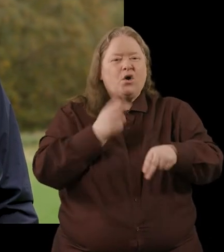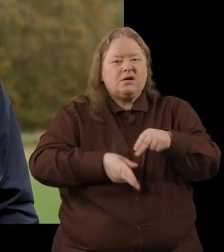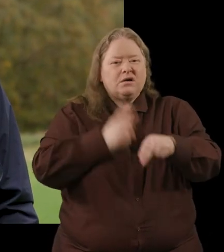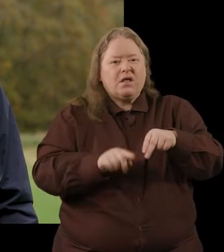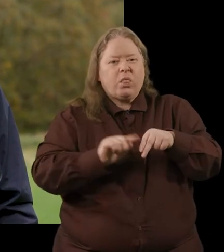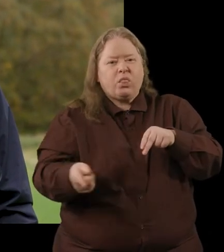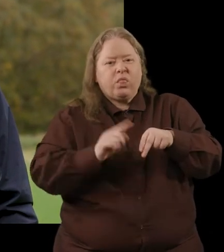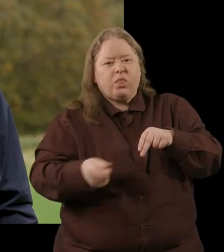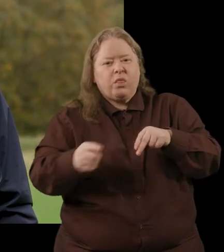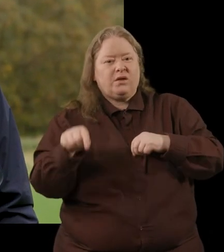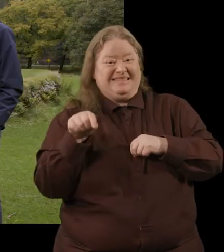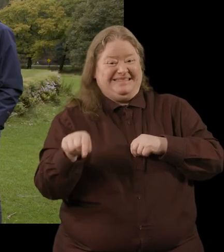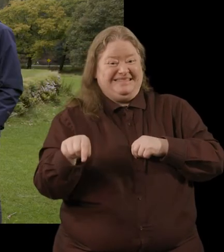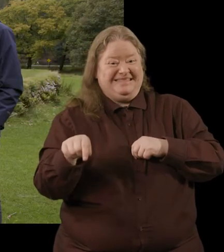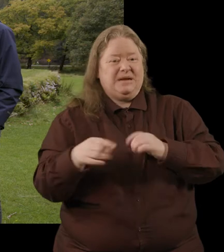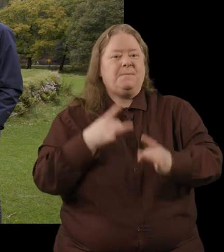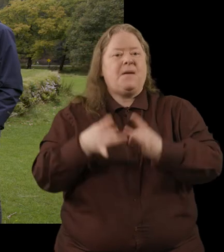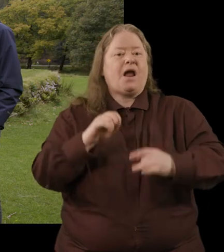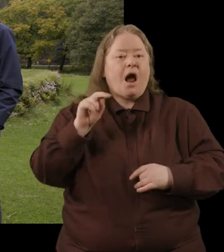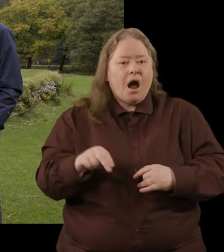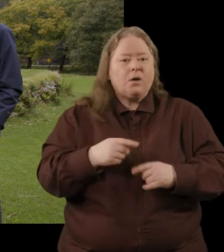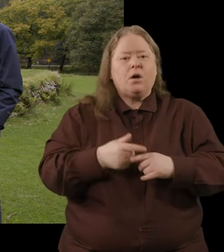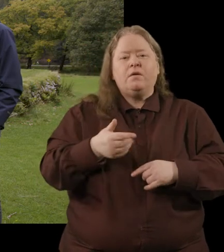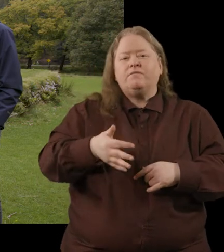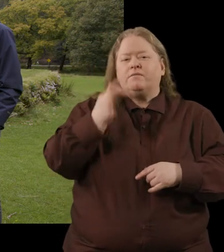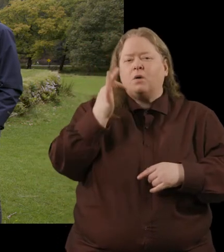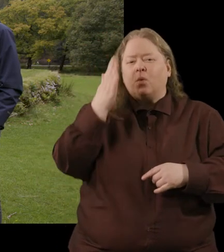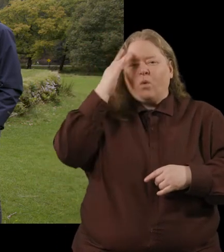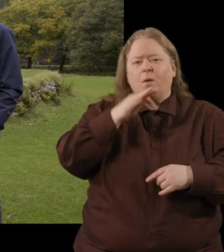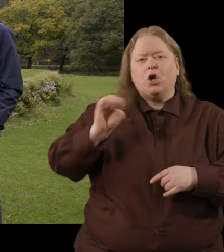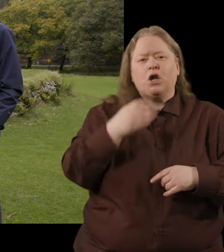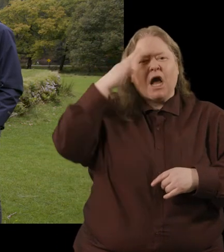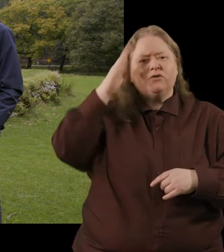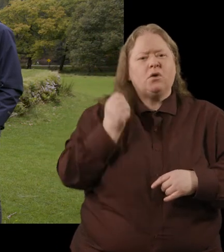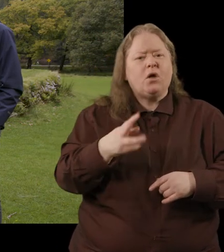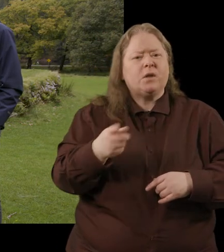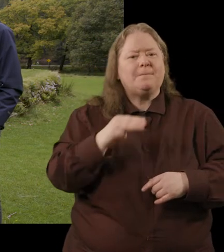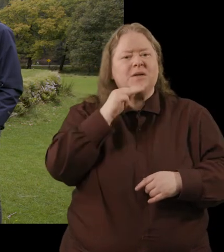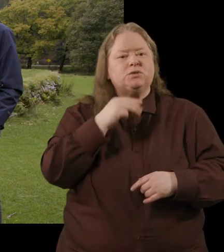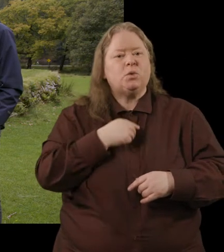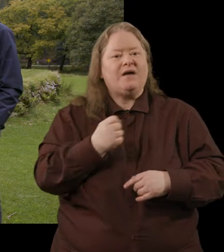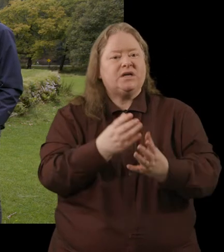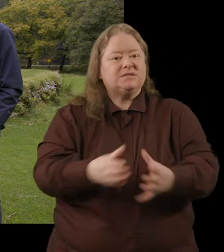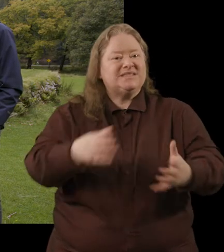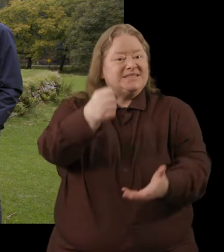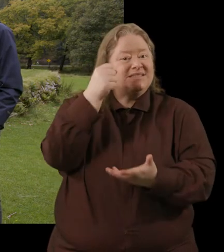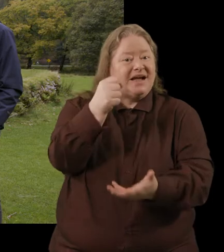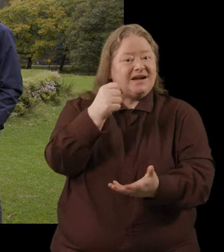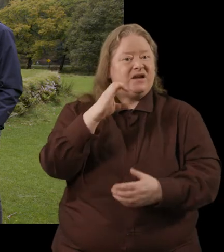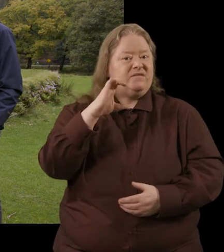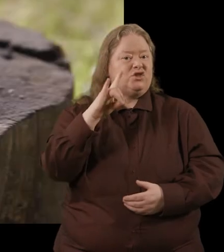from making iron. And we know from early Irish laws that they were meant to have a sack of